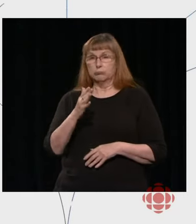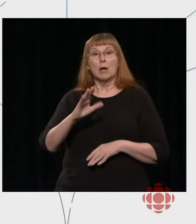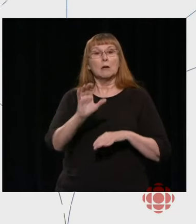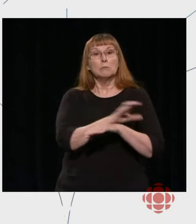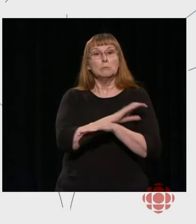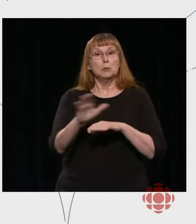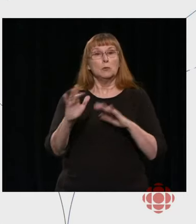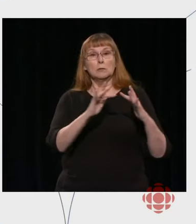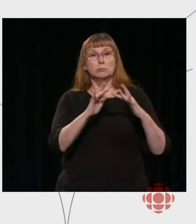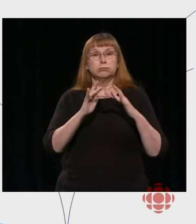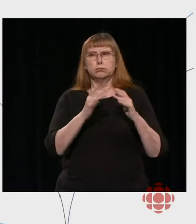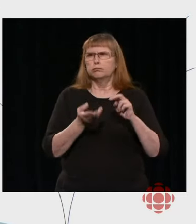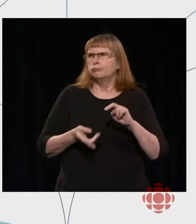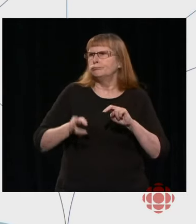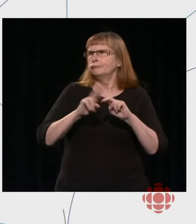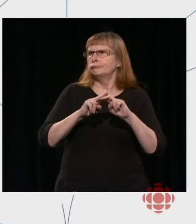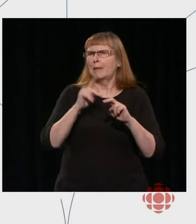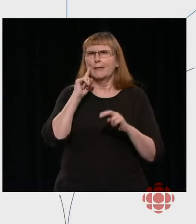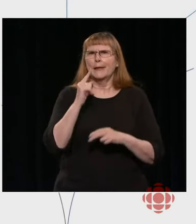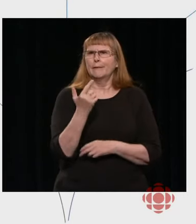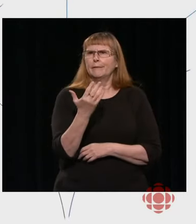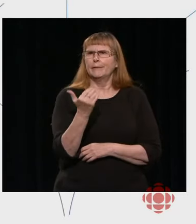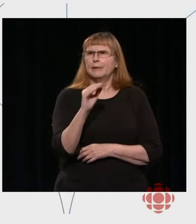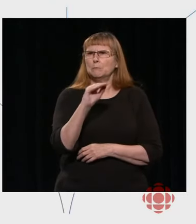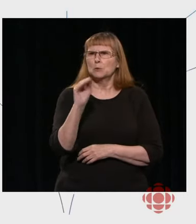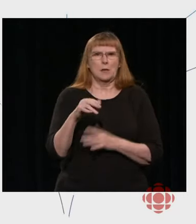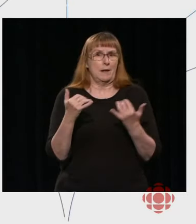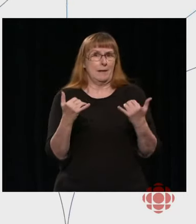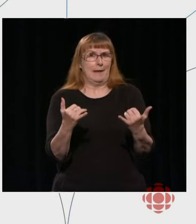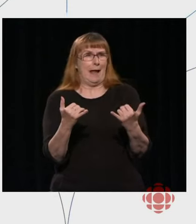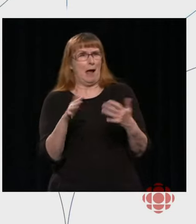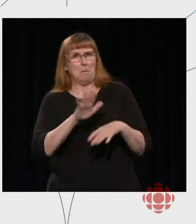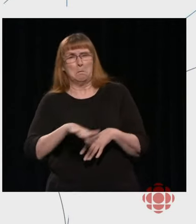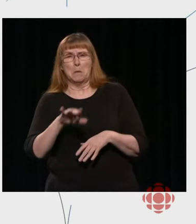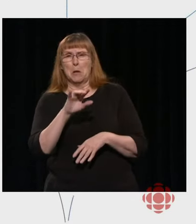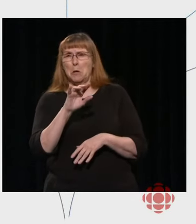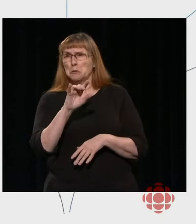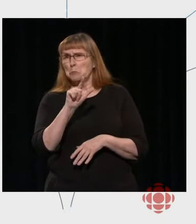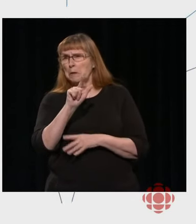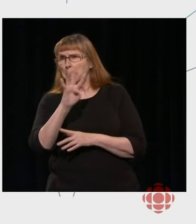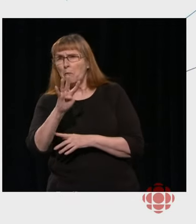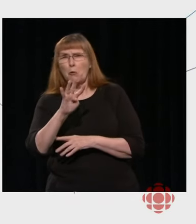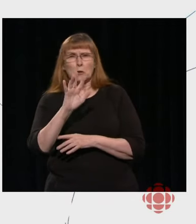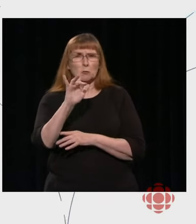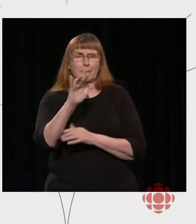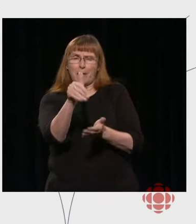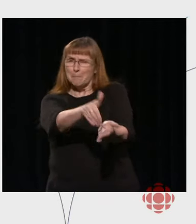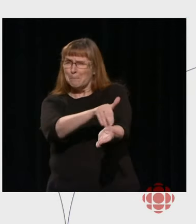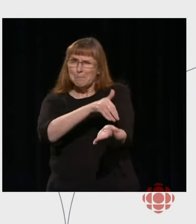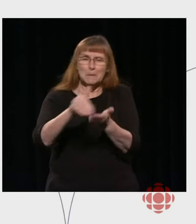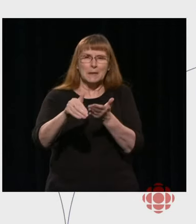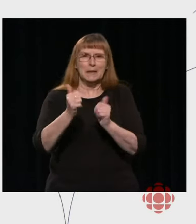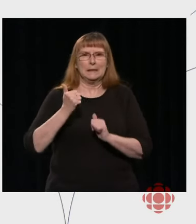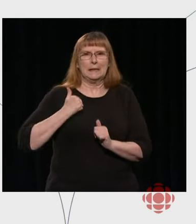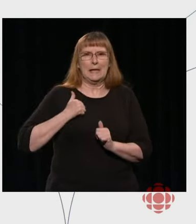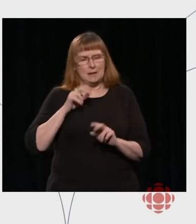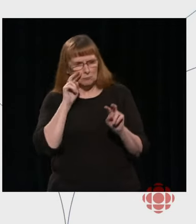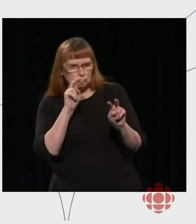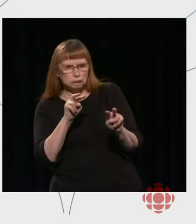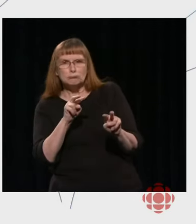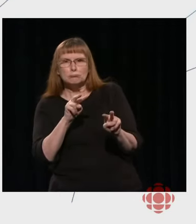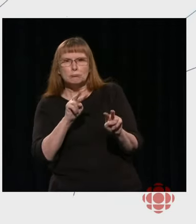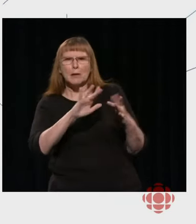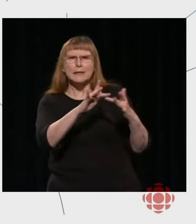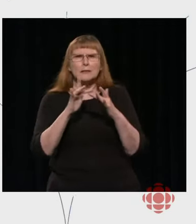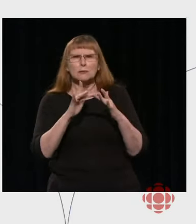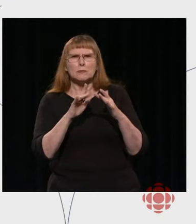15%. And now it's something like 24, 25 million Canadians come to our digital platforms every month. So, think